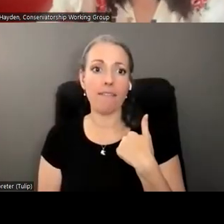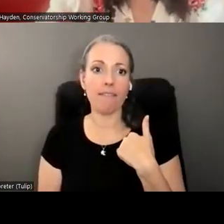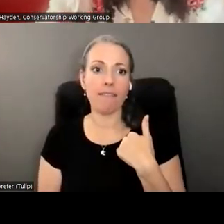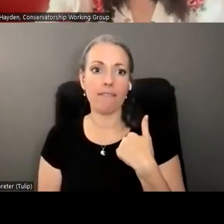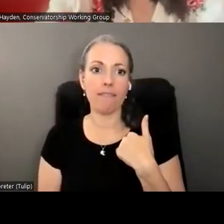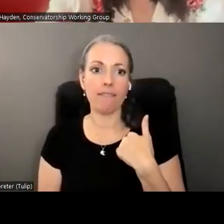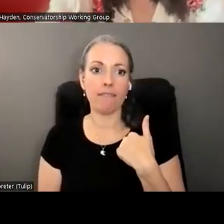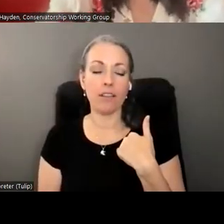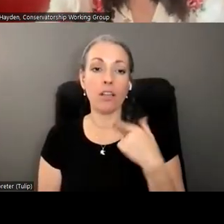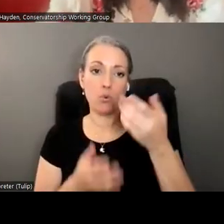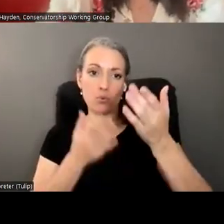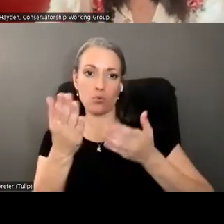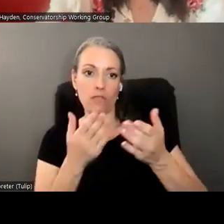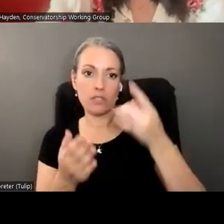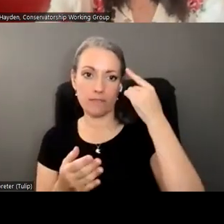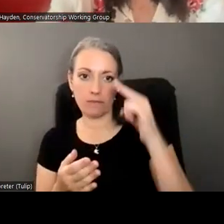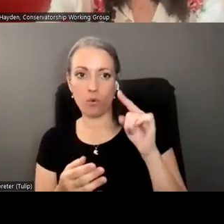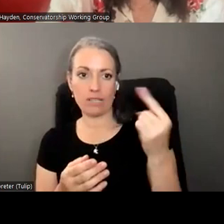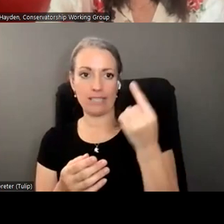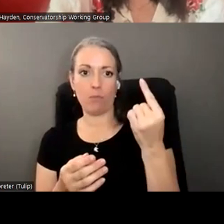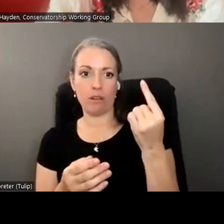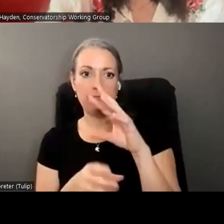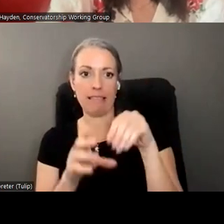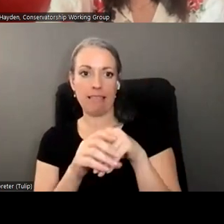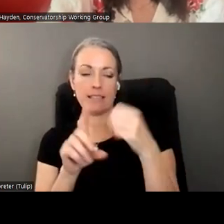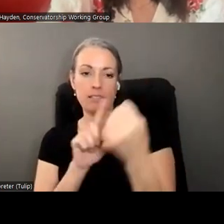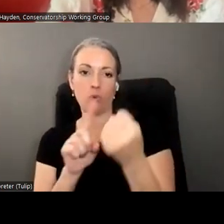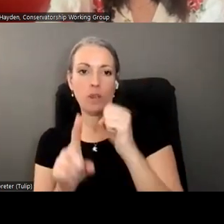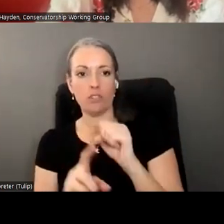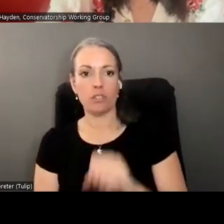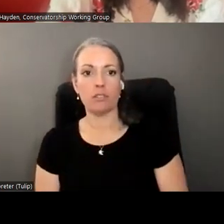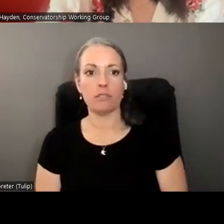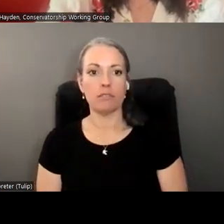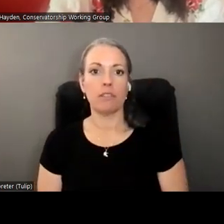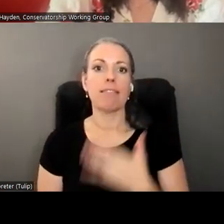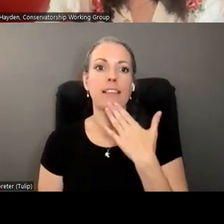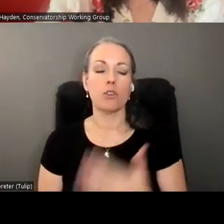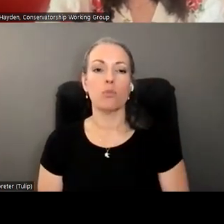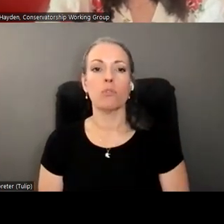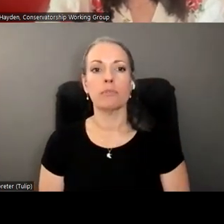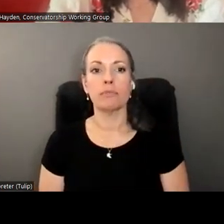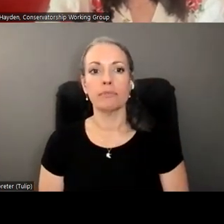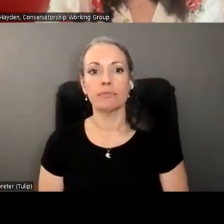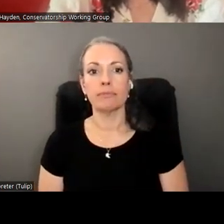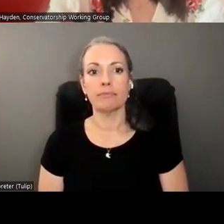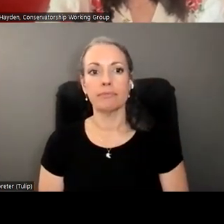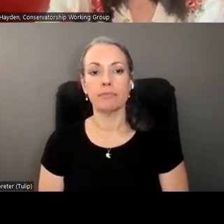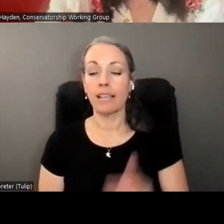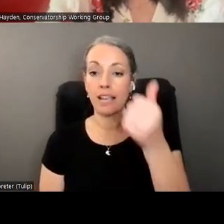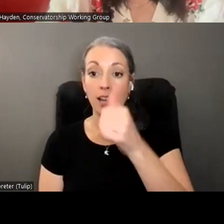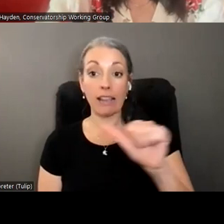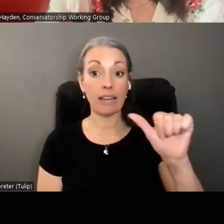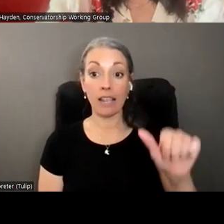those services for someone in HUA's situation. So thank you. We really do appreciate that. Does anyone else have any